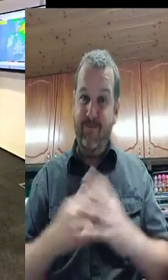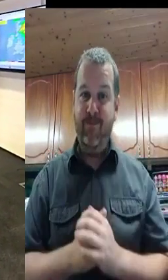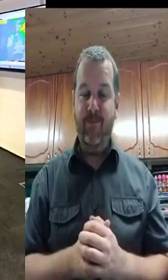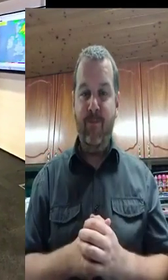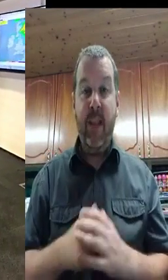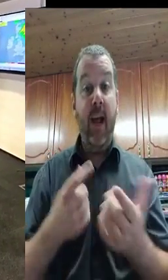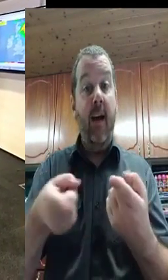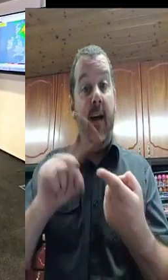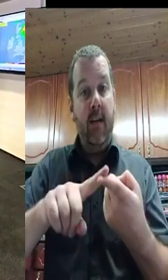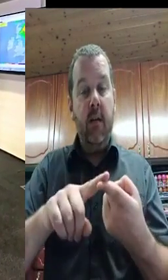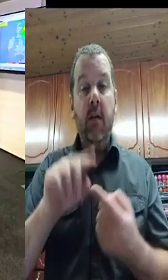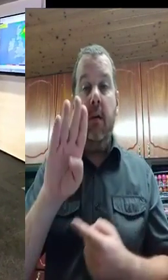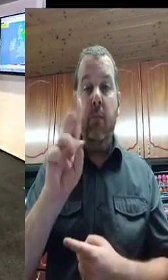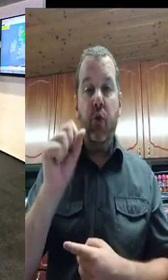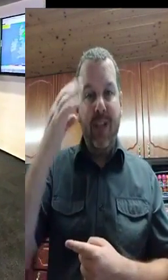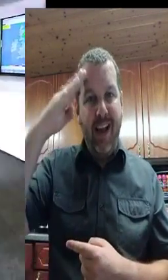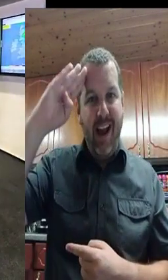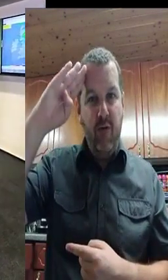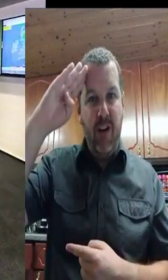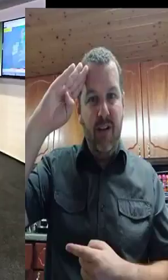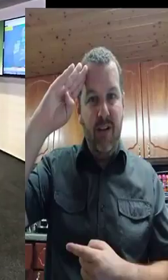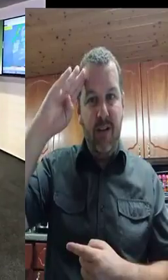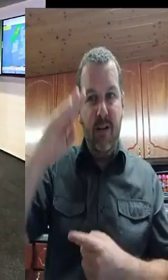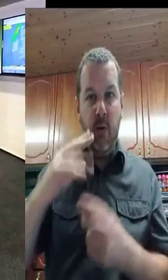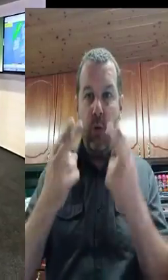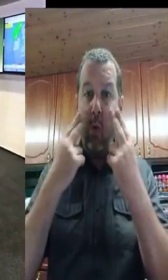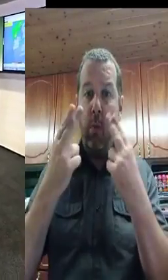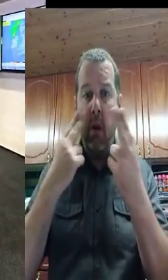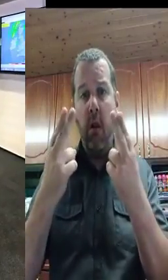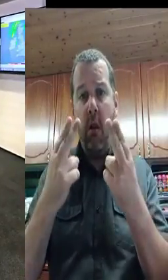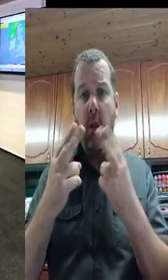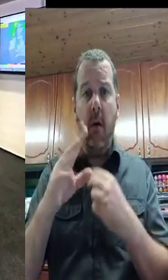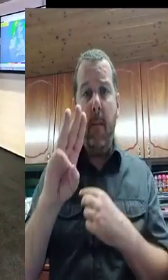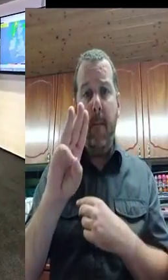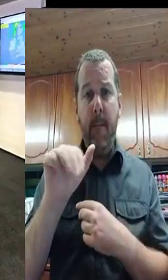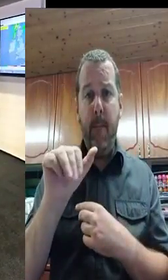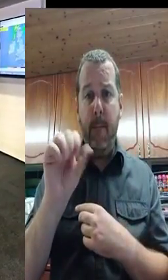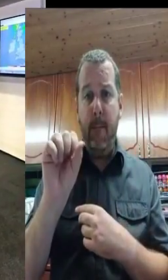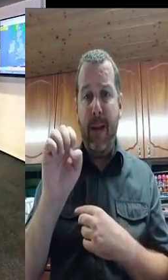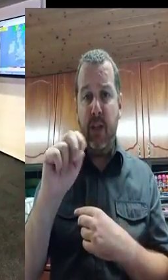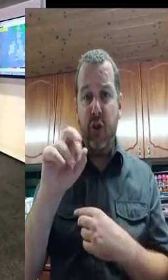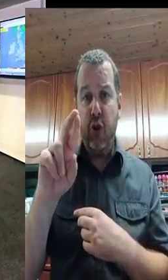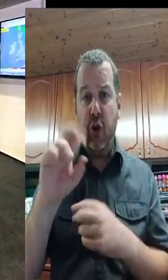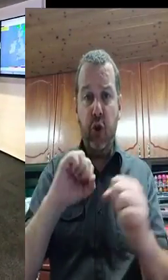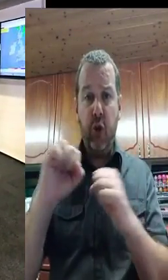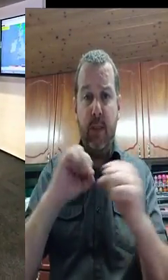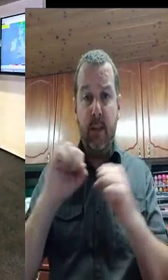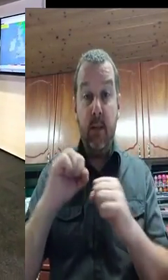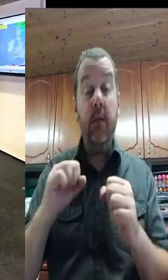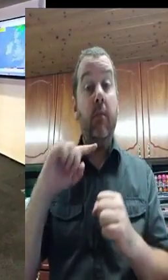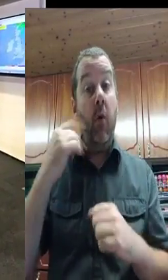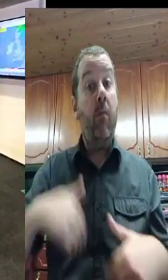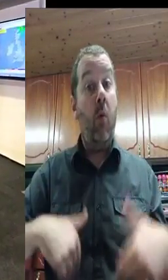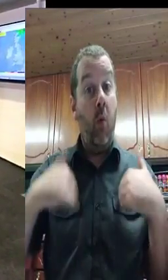we've got two messages at this point. One would be building on a message, getting there, you're on my guard as you can. would be farms to make sure that any loose material